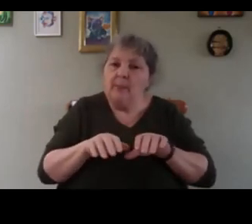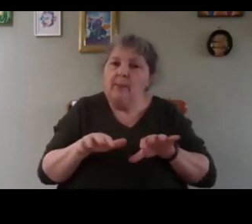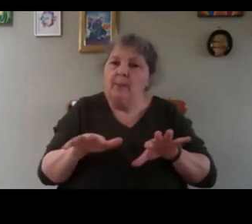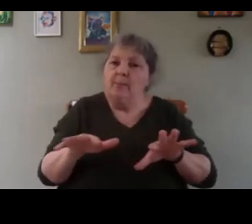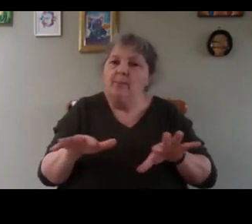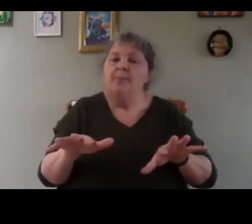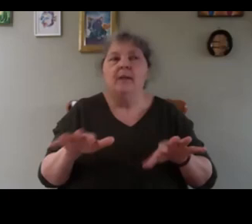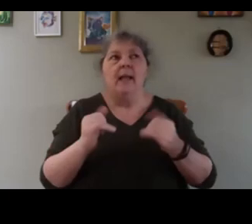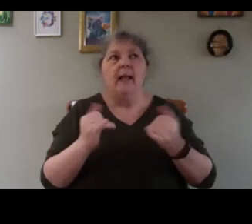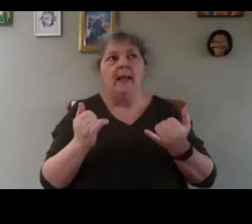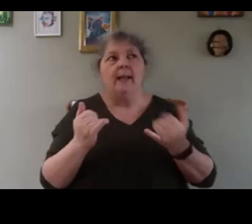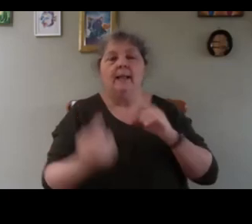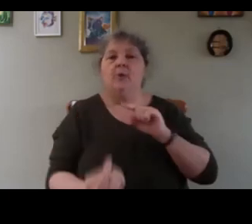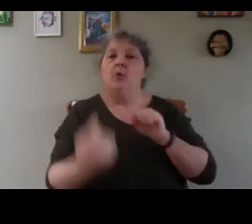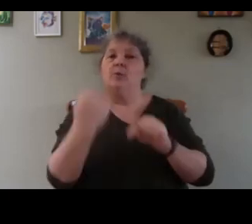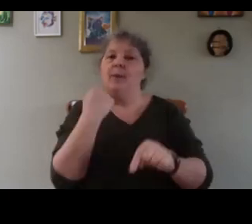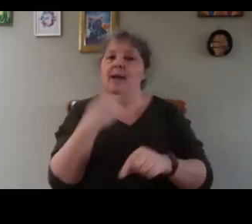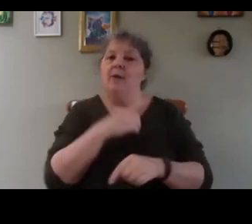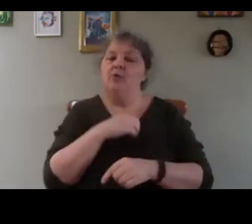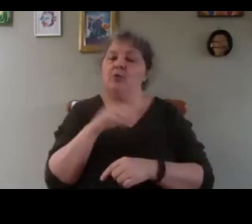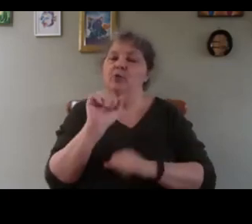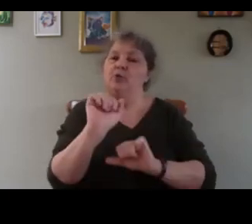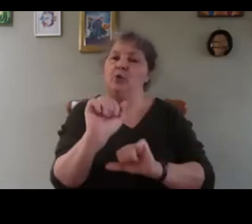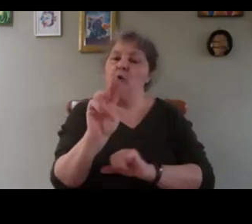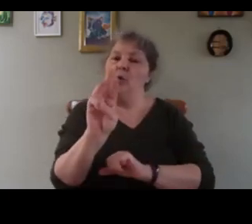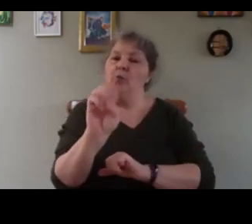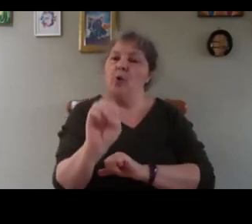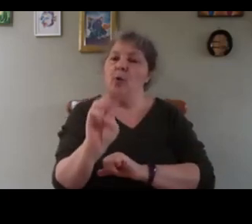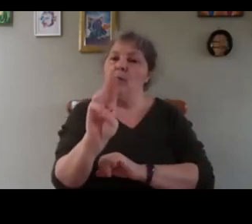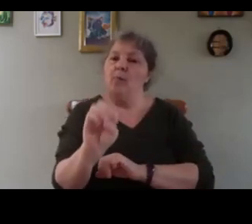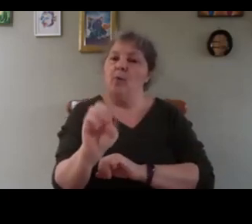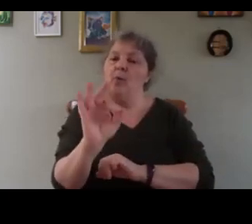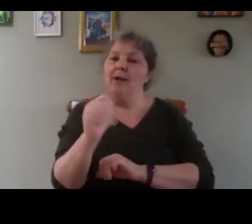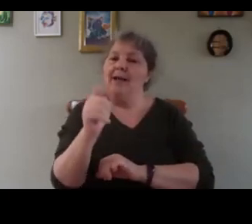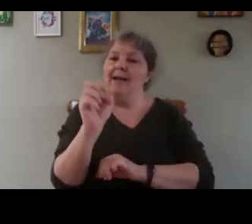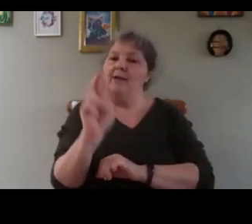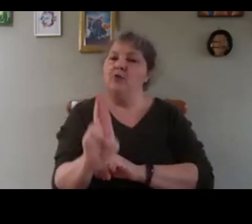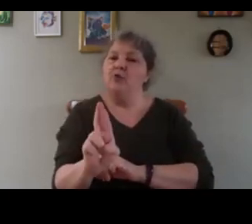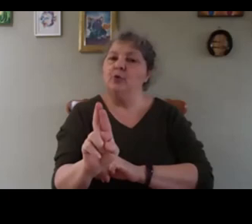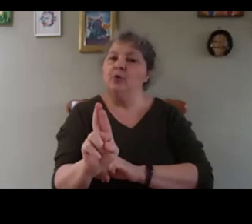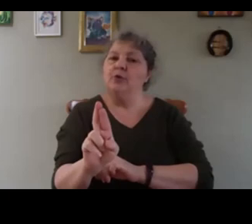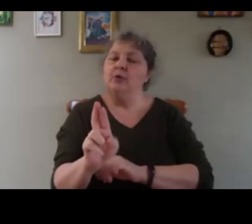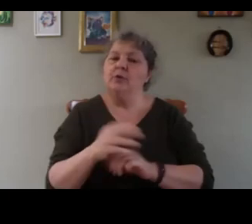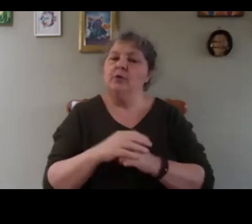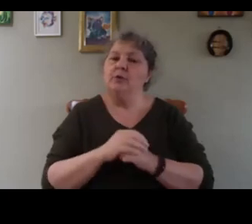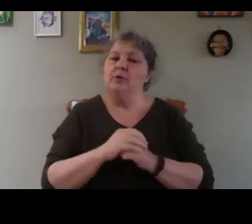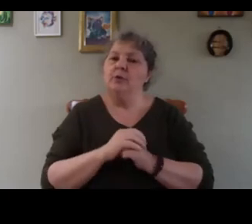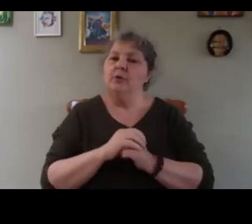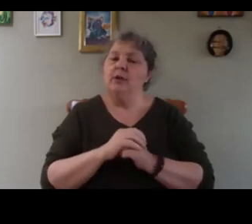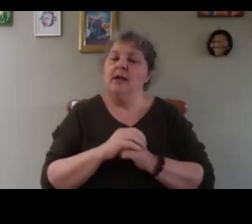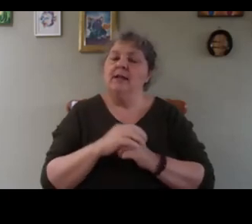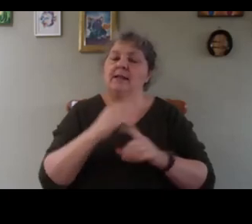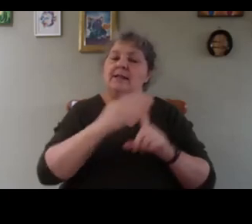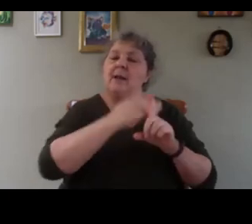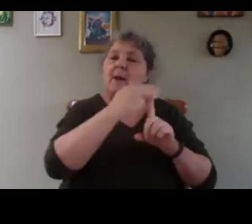that goes back into your propagator. And when there is not enough, then the thermostat will kick in